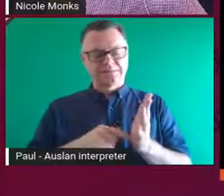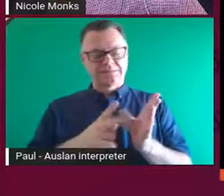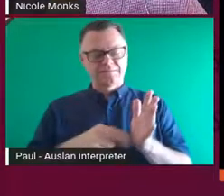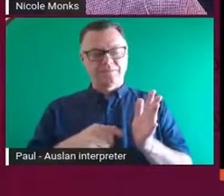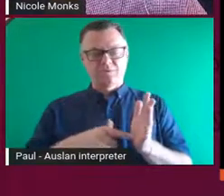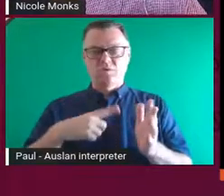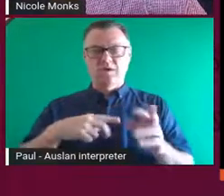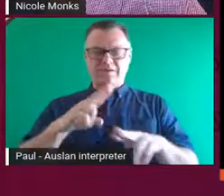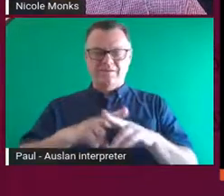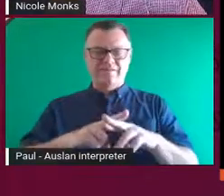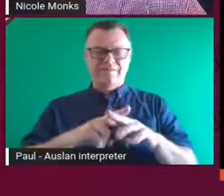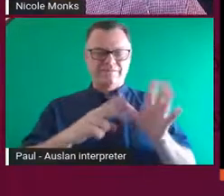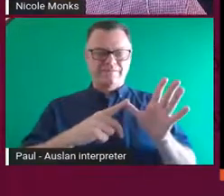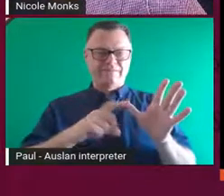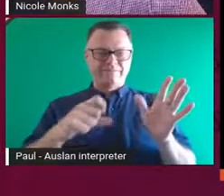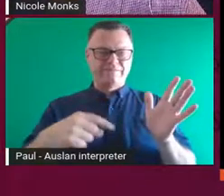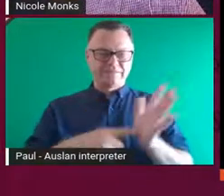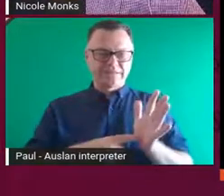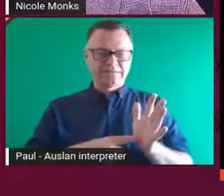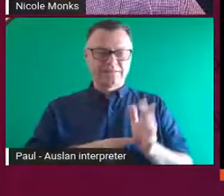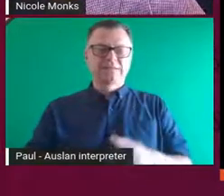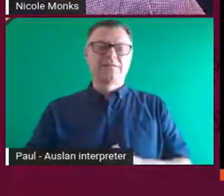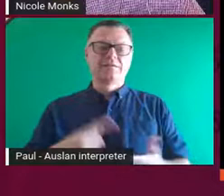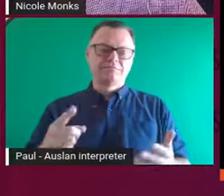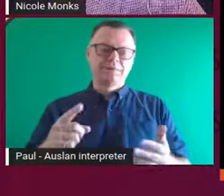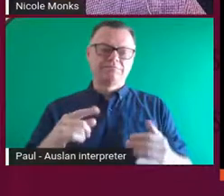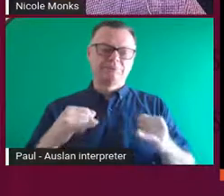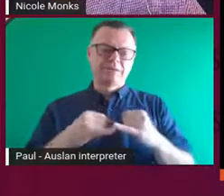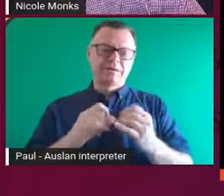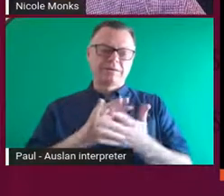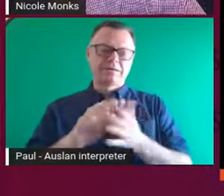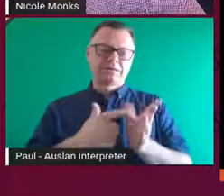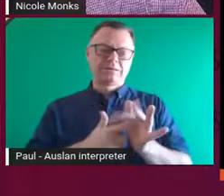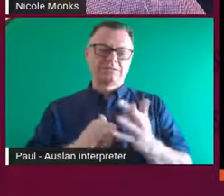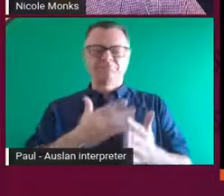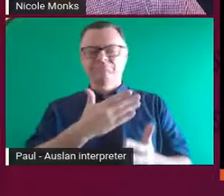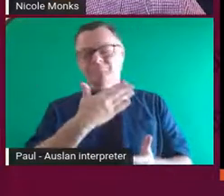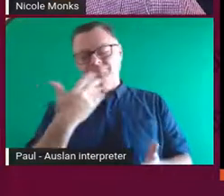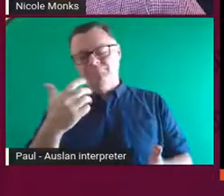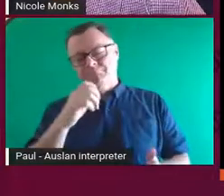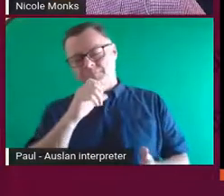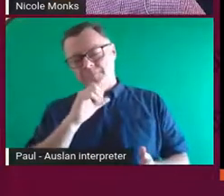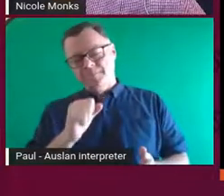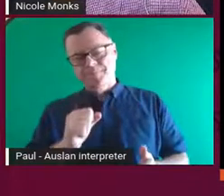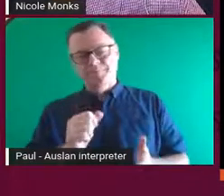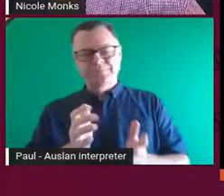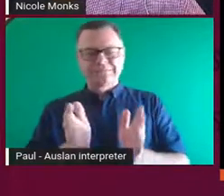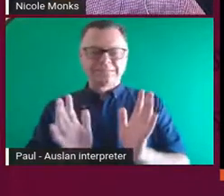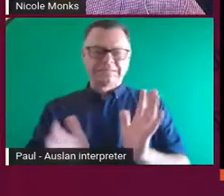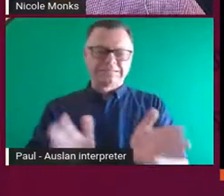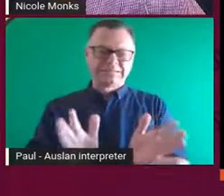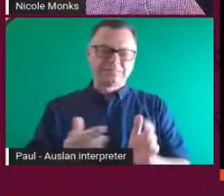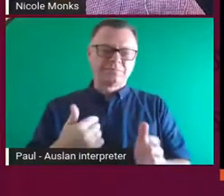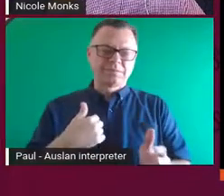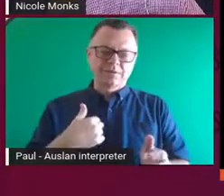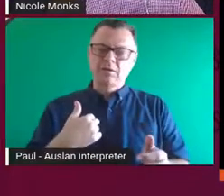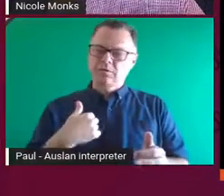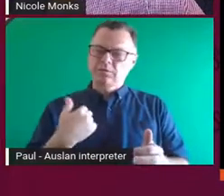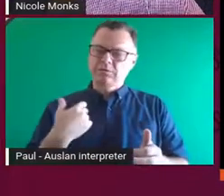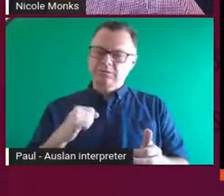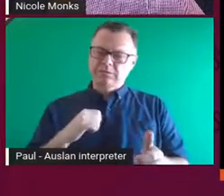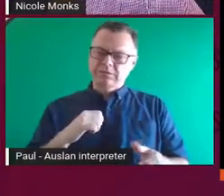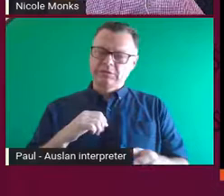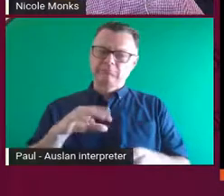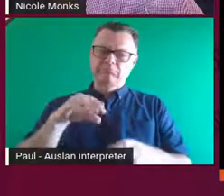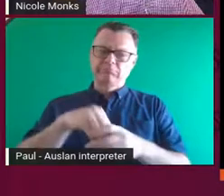And but Charles being, yeah, being the lovely gentleman that he is, you know, said, look, there's ways we can still, you know, have our